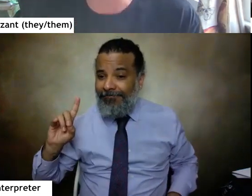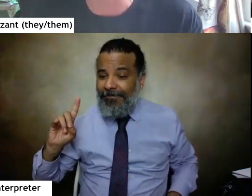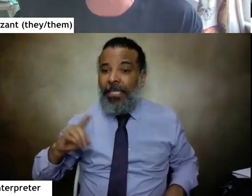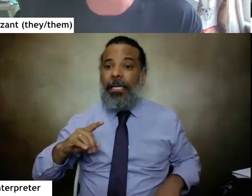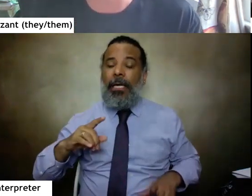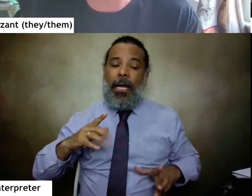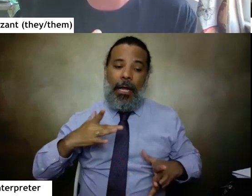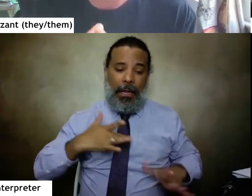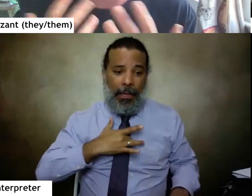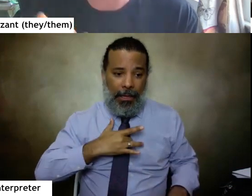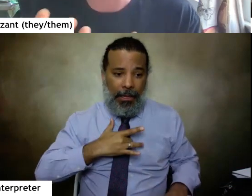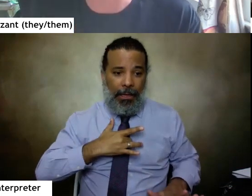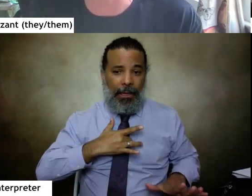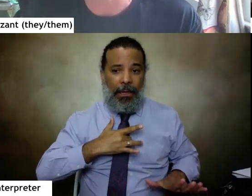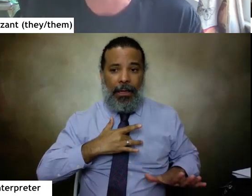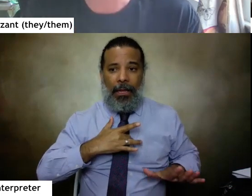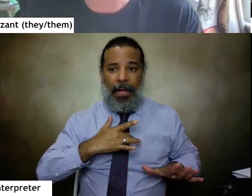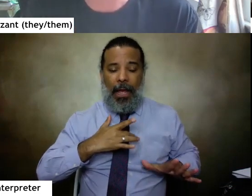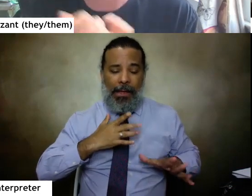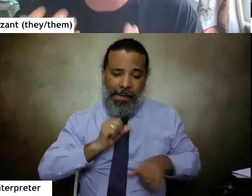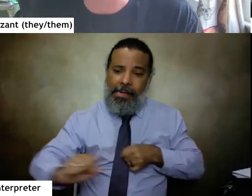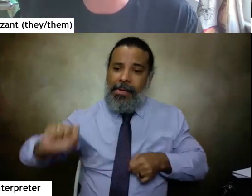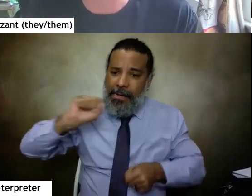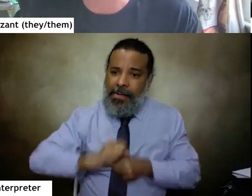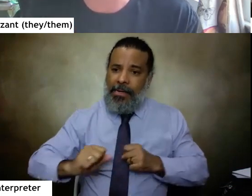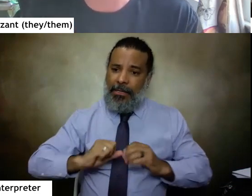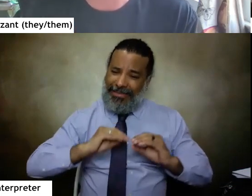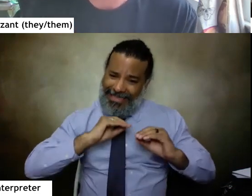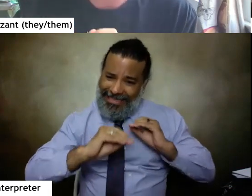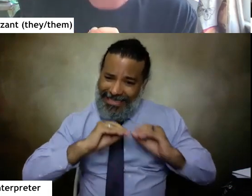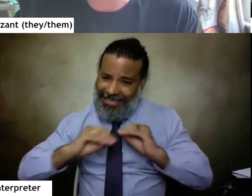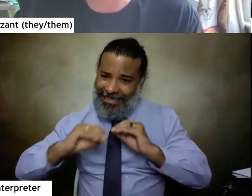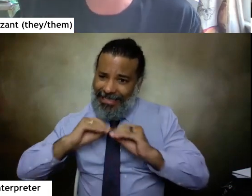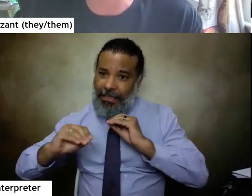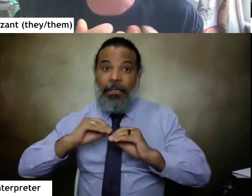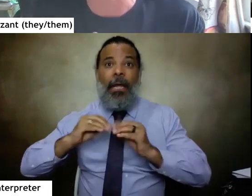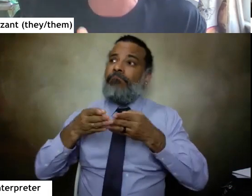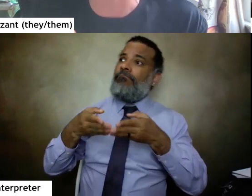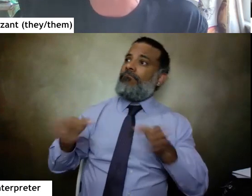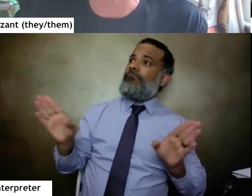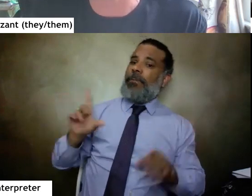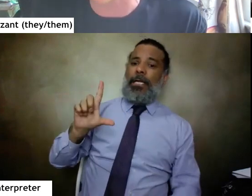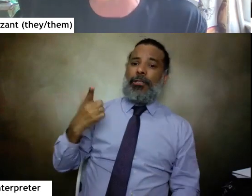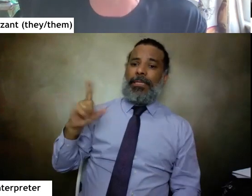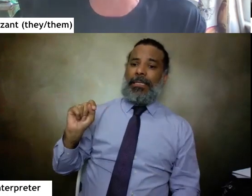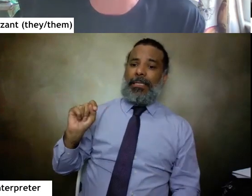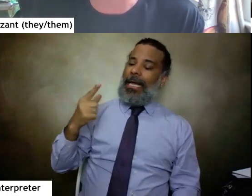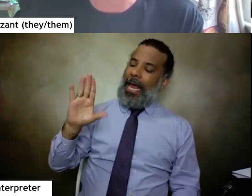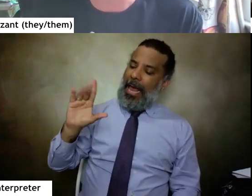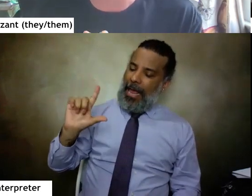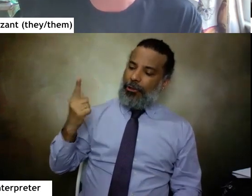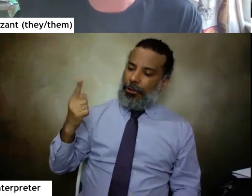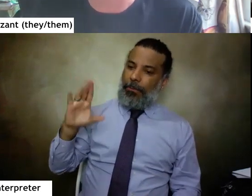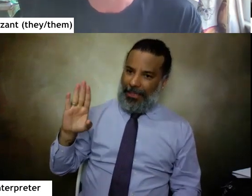much pain and have done so much work to repair the ways that mainstream LGB communities have